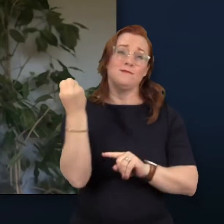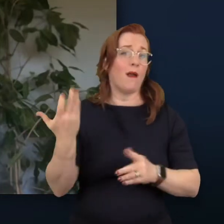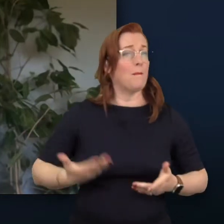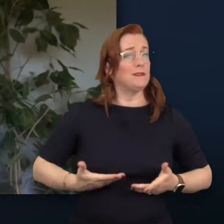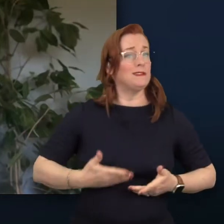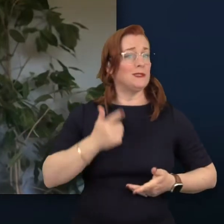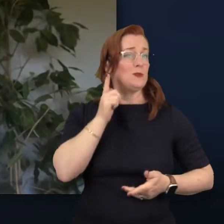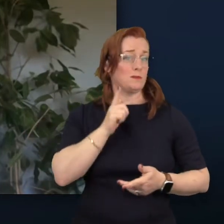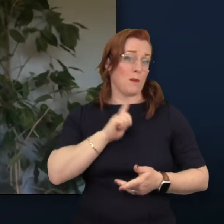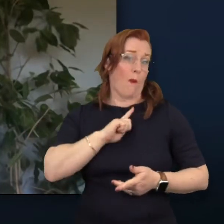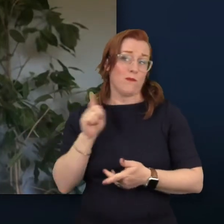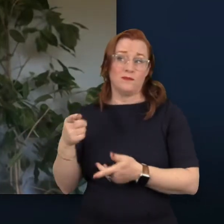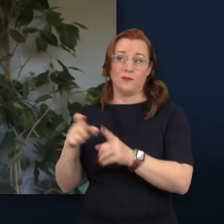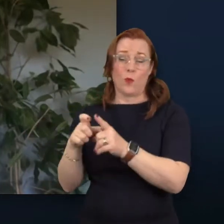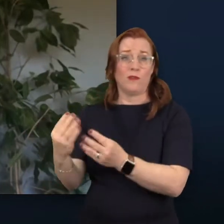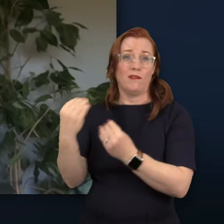it.